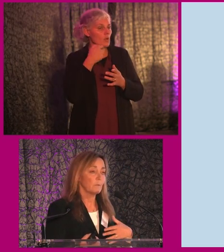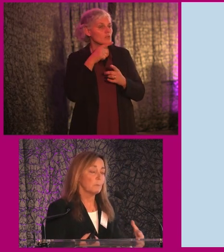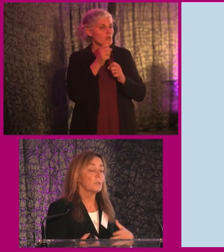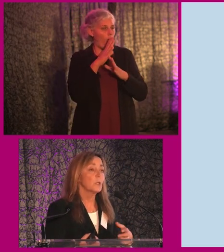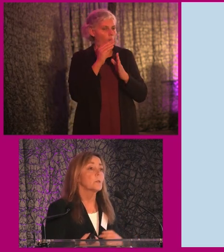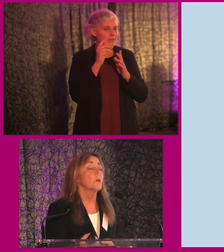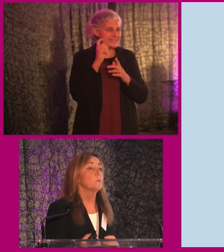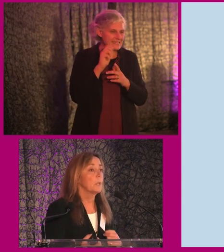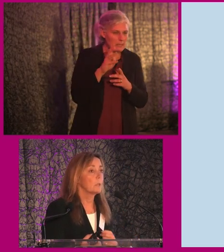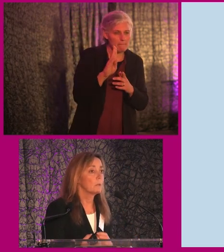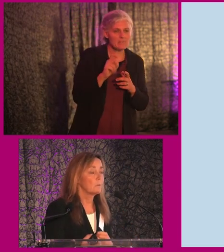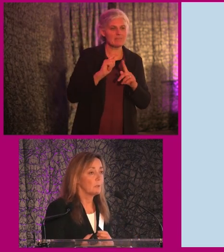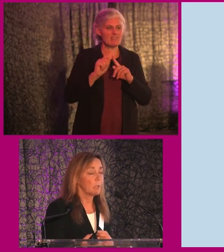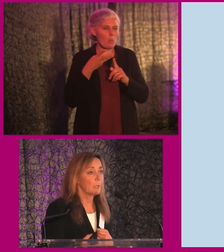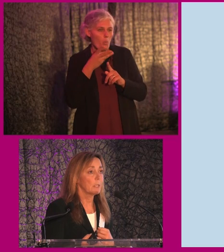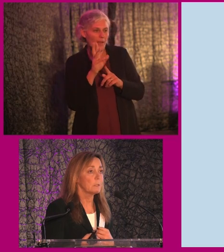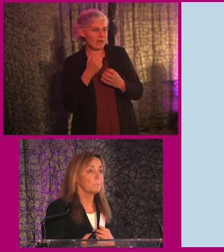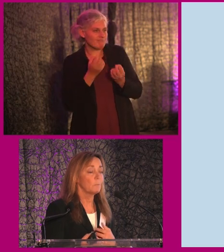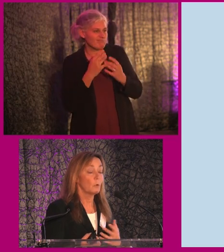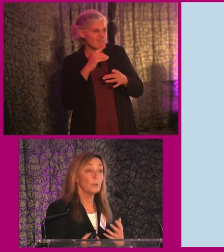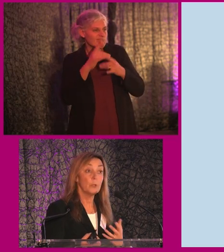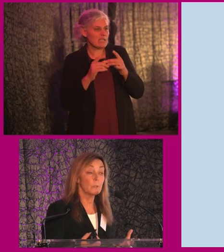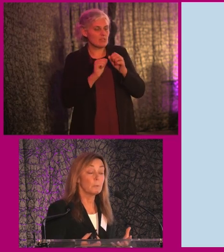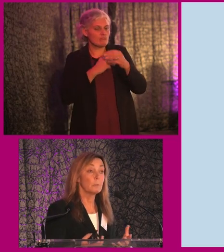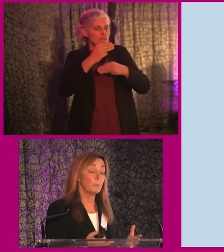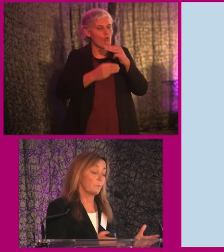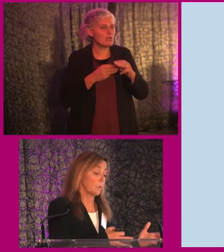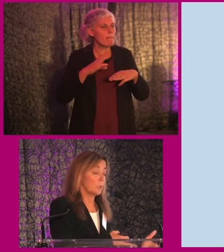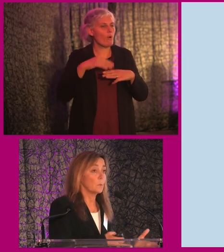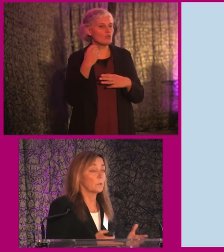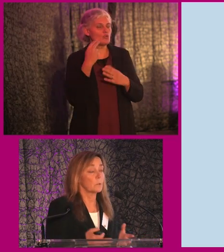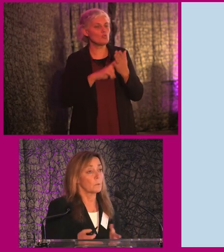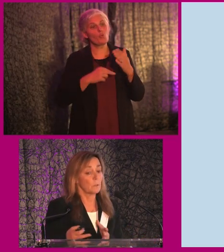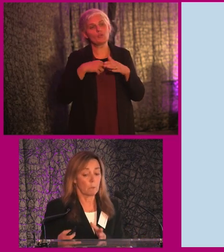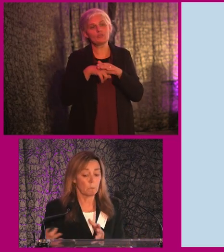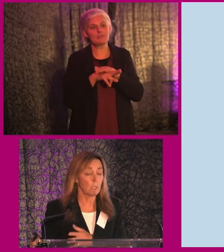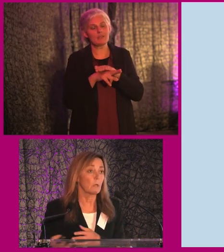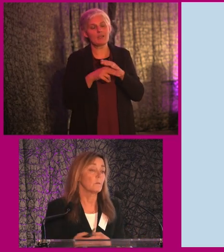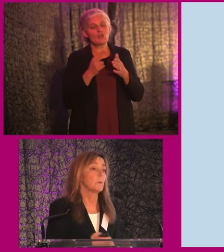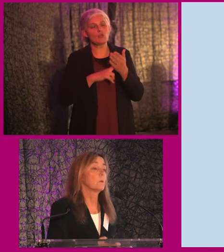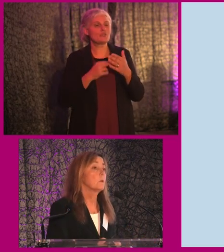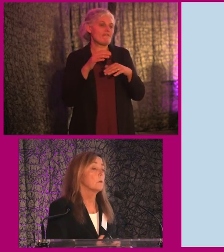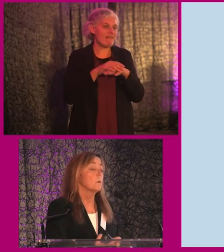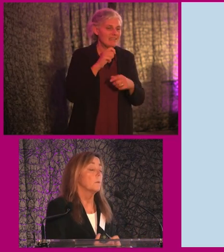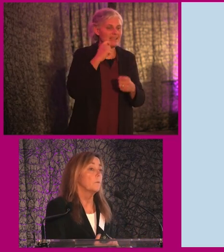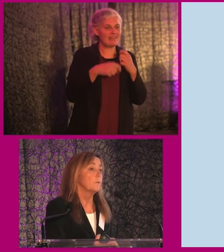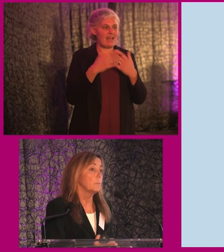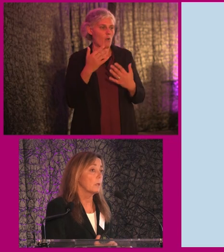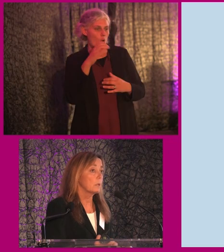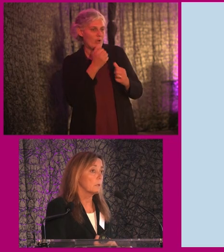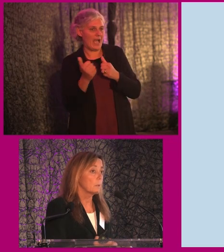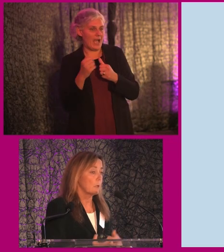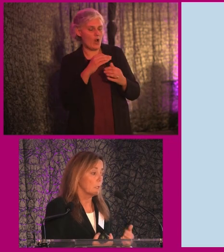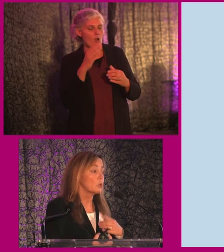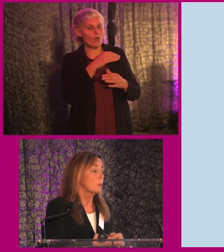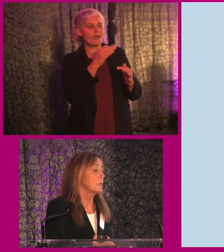the kind of tips and tricks on how to make feedback mechanism more usable, both for the end users and also how to take care of the feedback